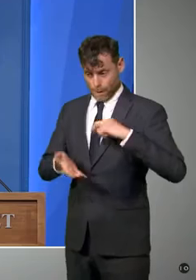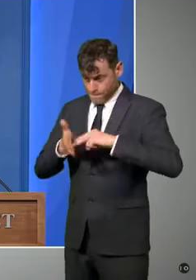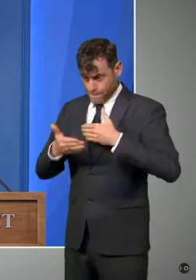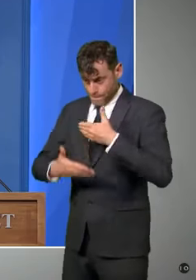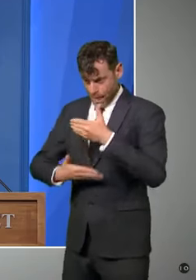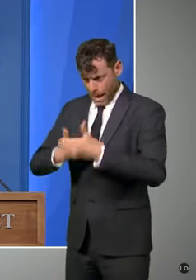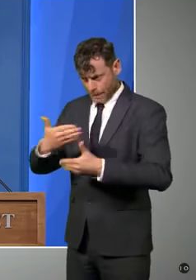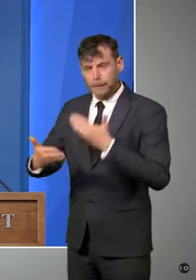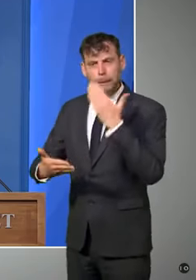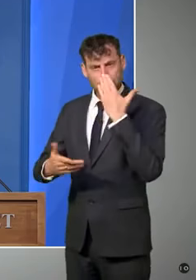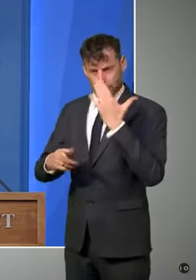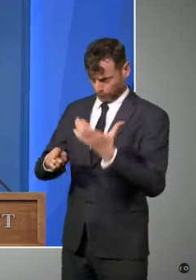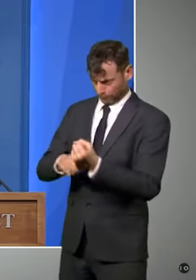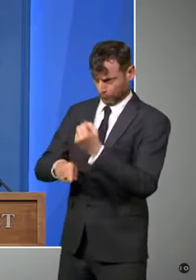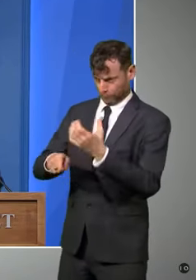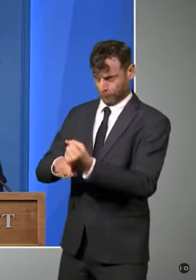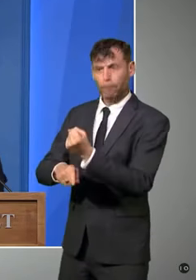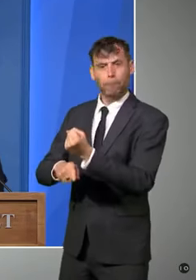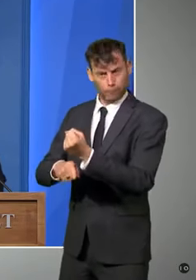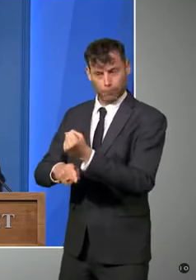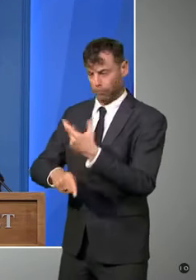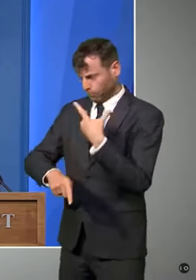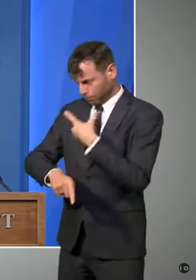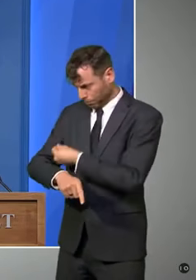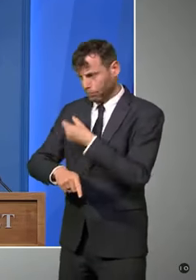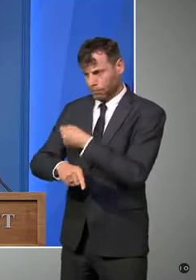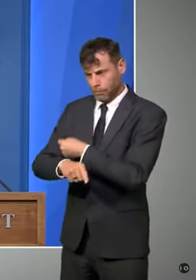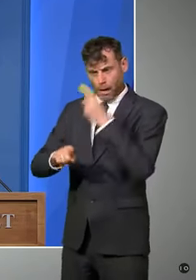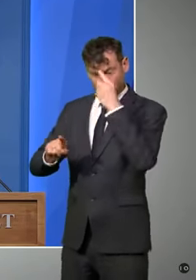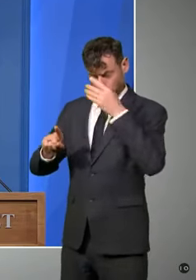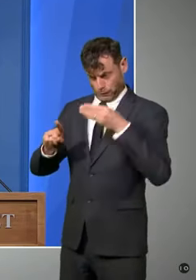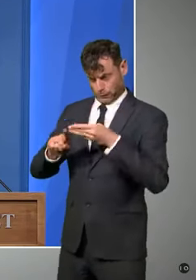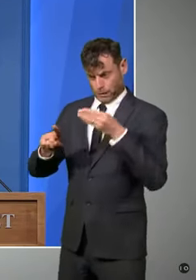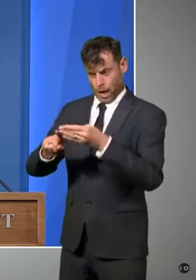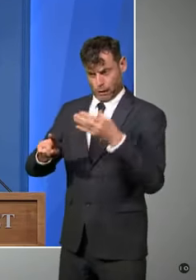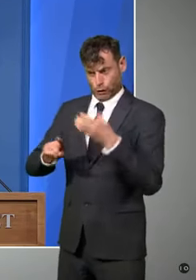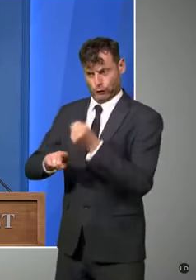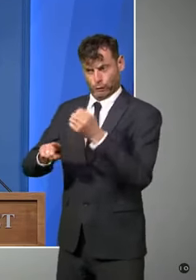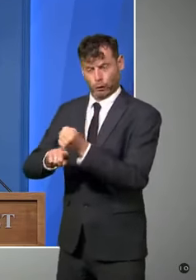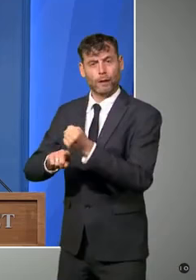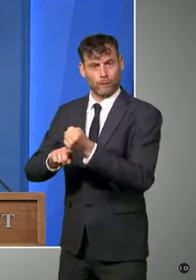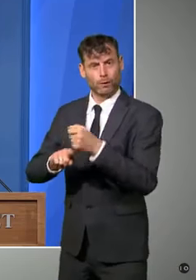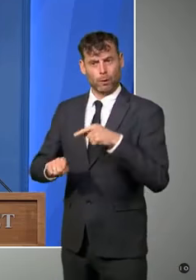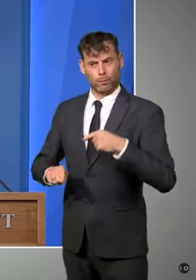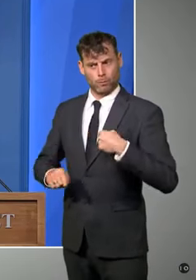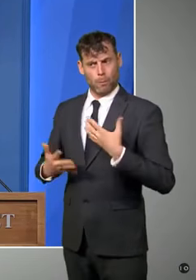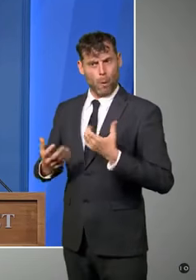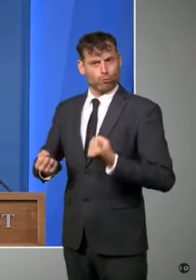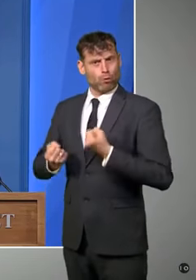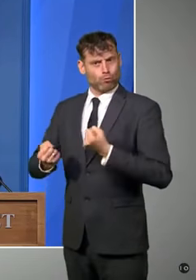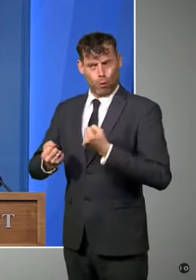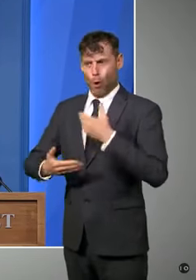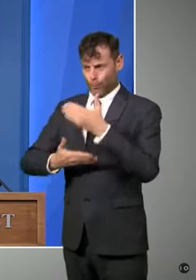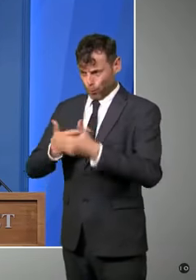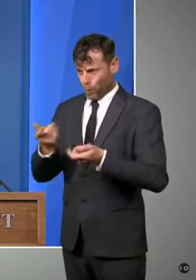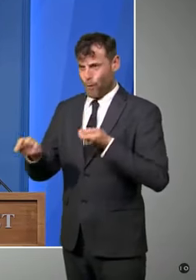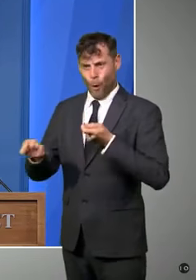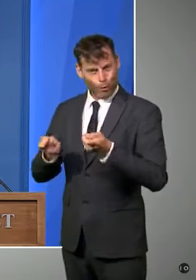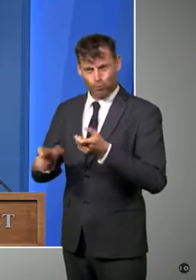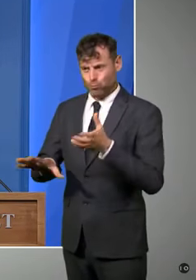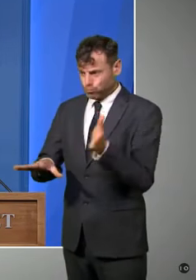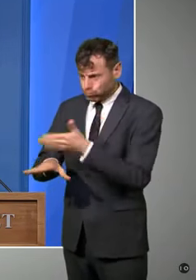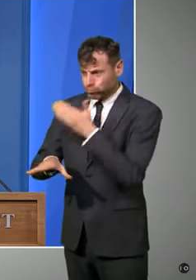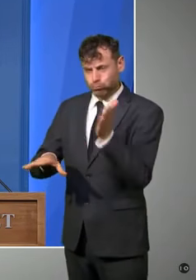to go from strength to strength. With the NHS meeting, our first two deadlines on vaccinating the most at-risk